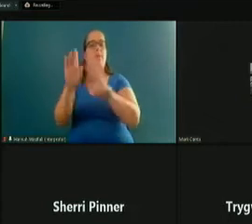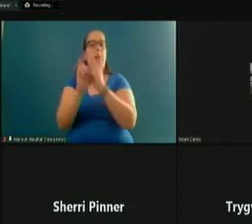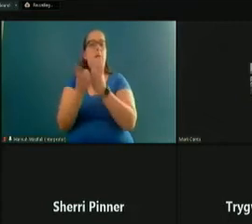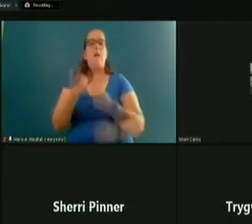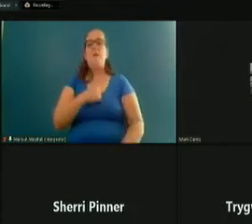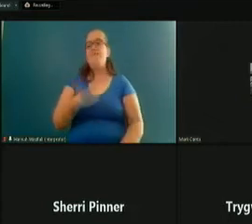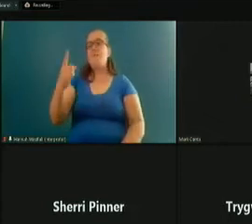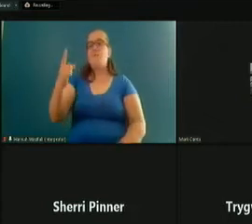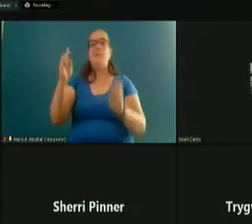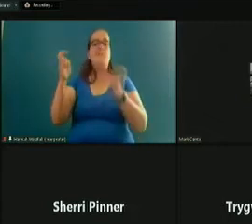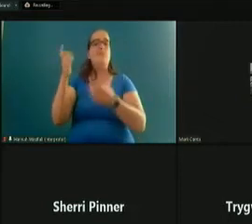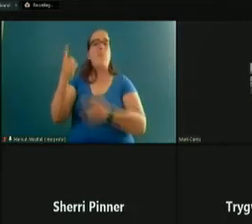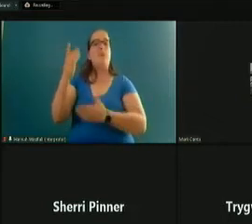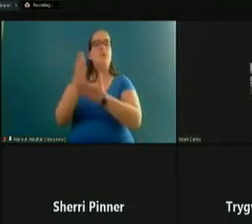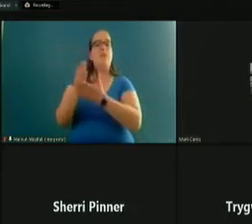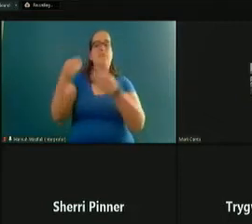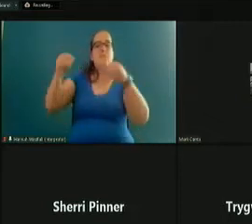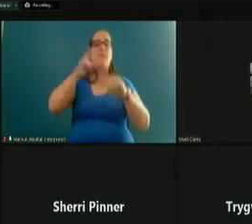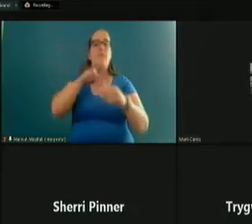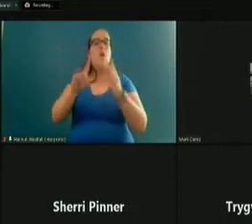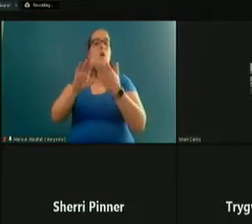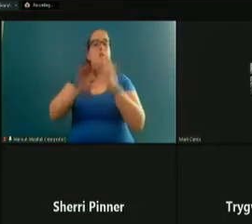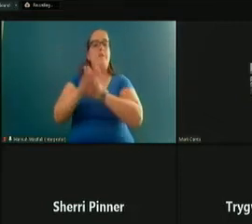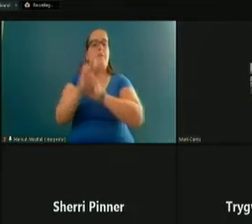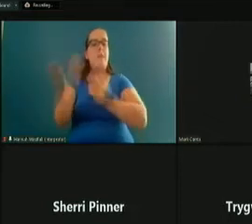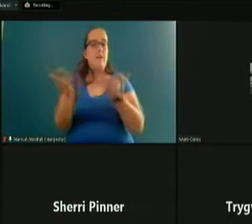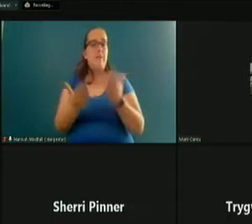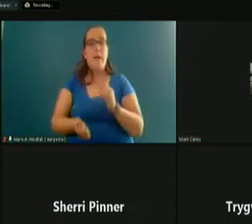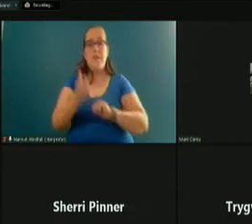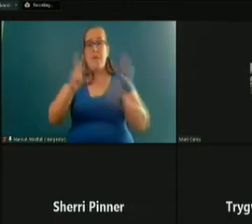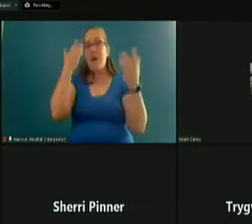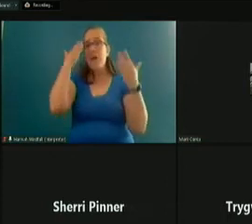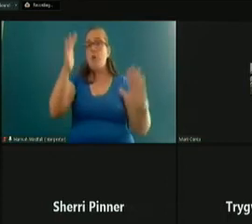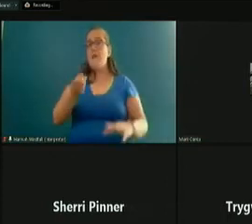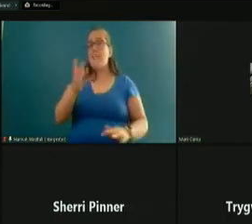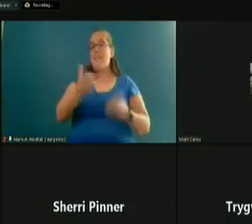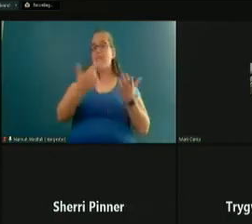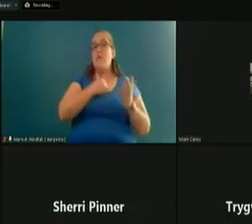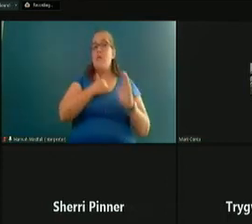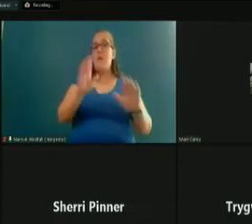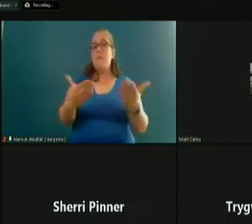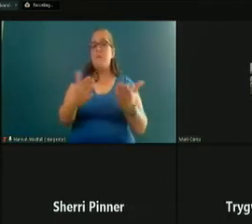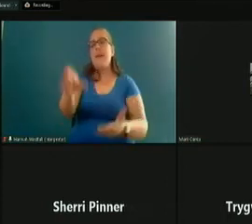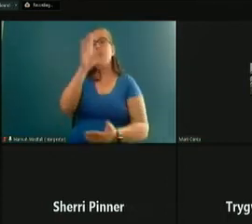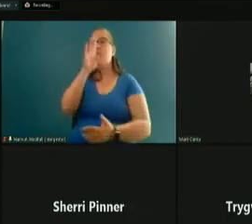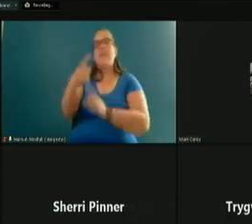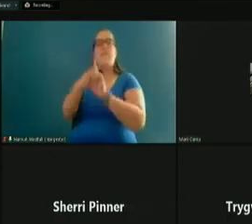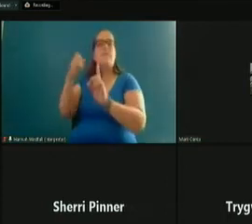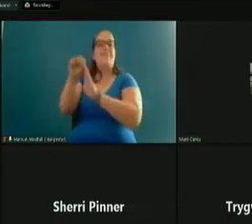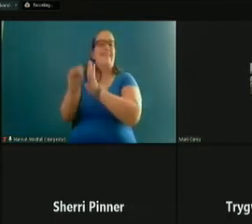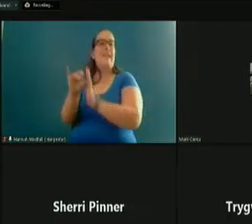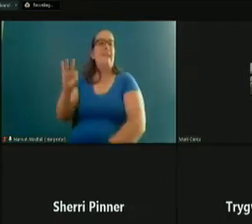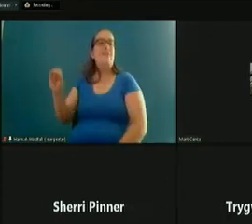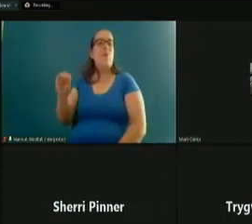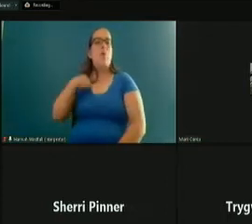shop for development services. What most people don't know is that a couple of those services we provide are directly from the state of Oregon. We are